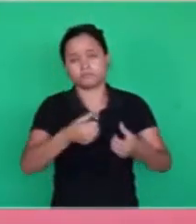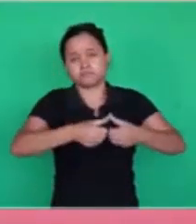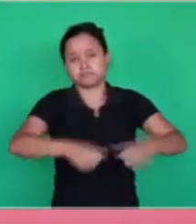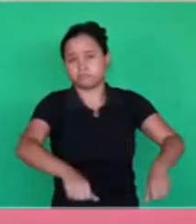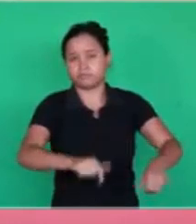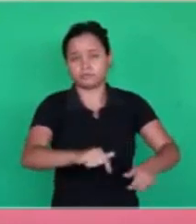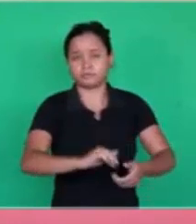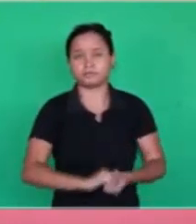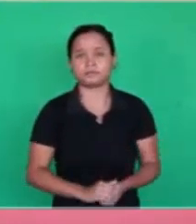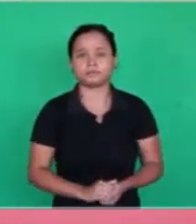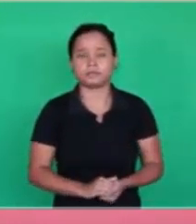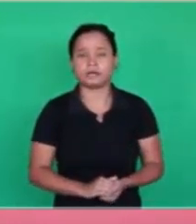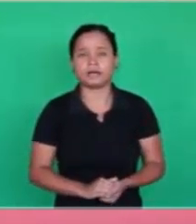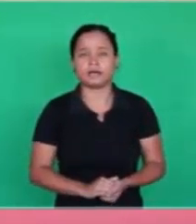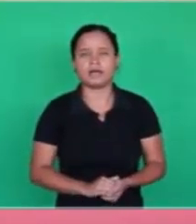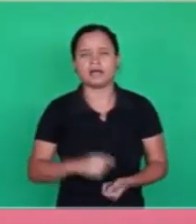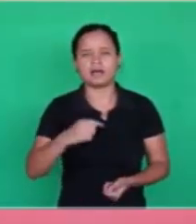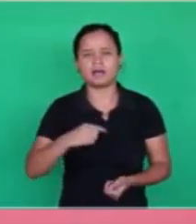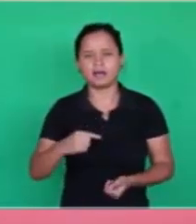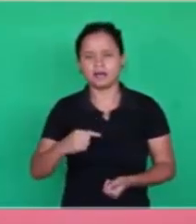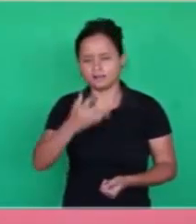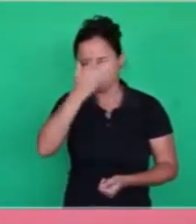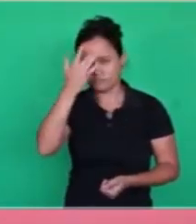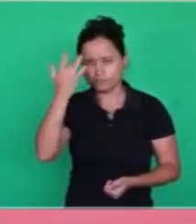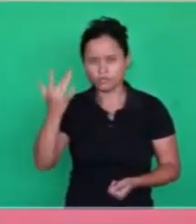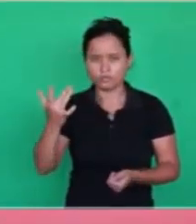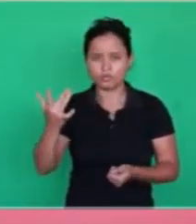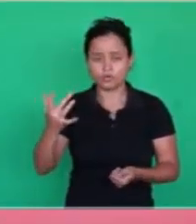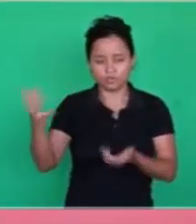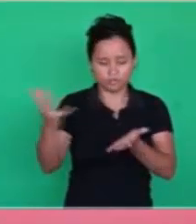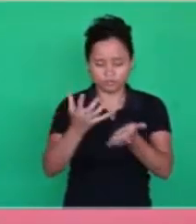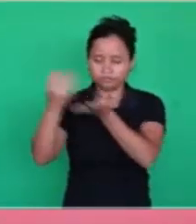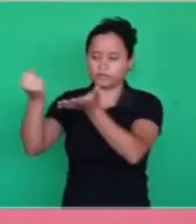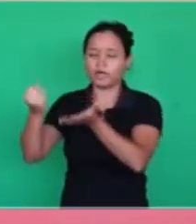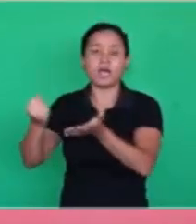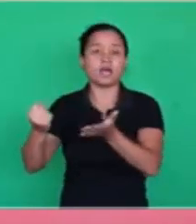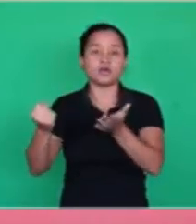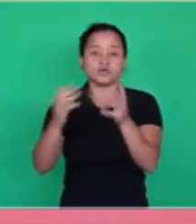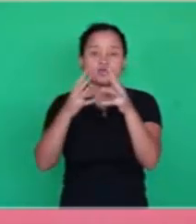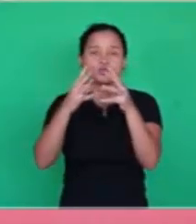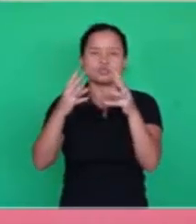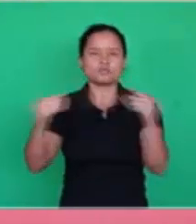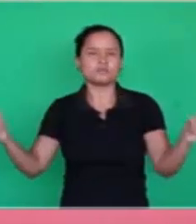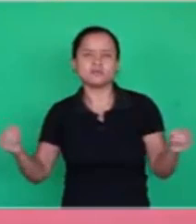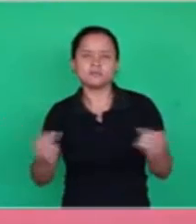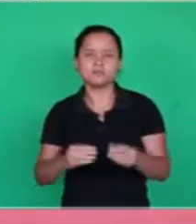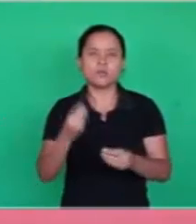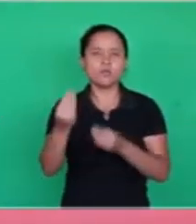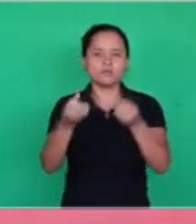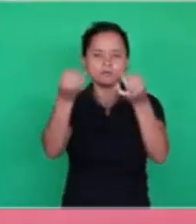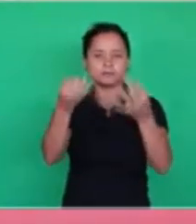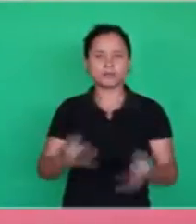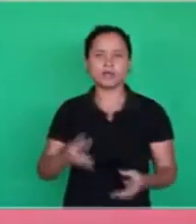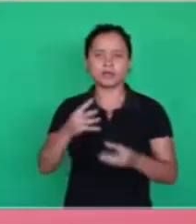The bad people left on a rocket ship. And that's what they're going to say. The believers